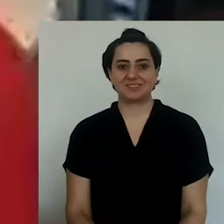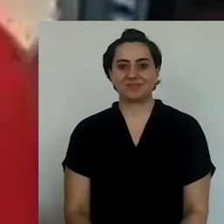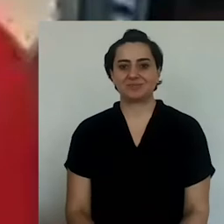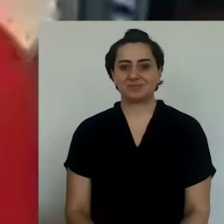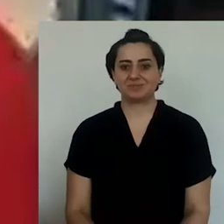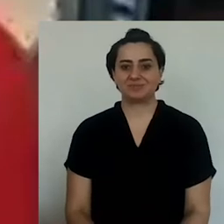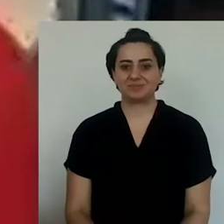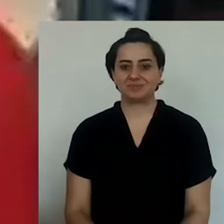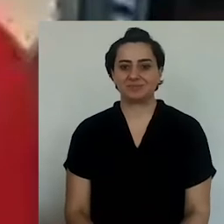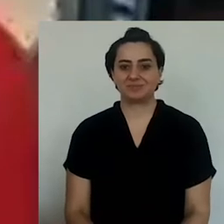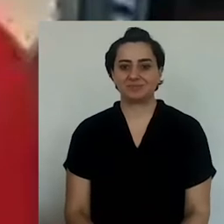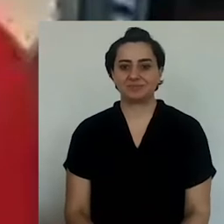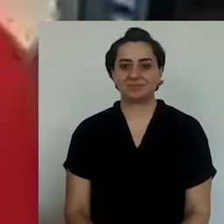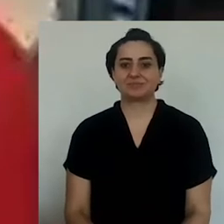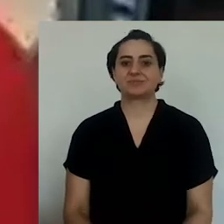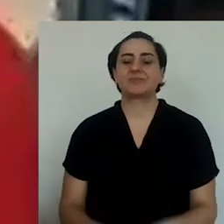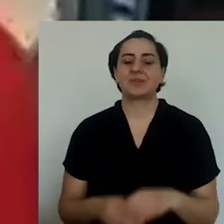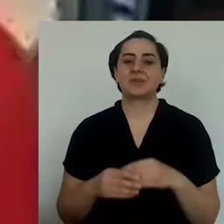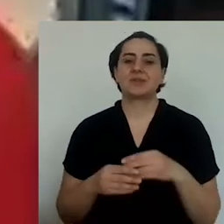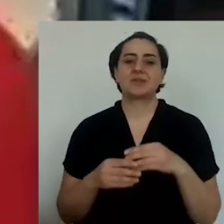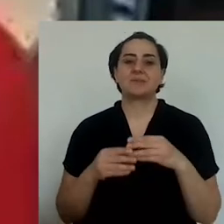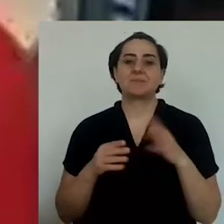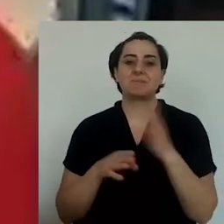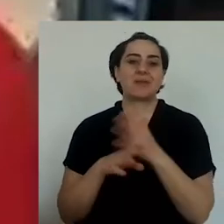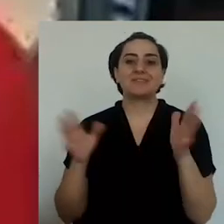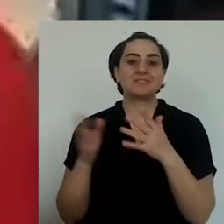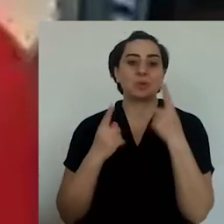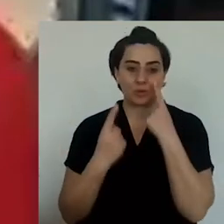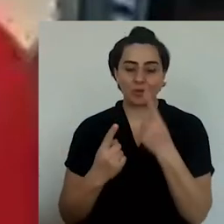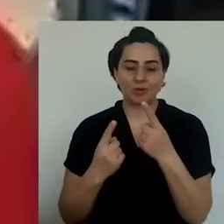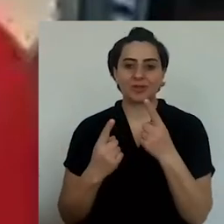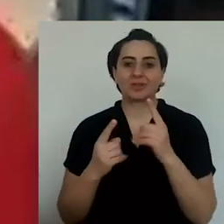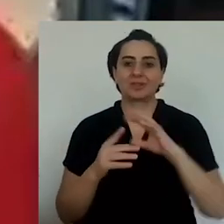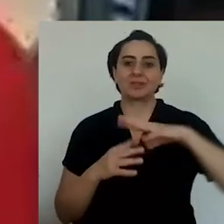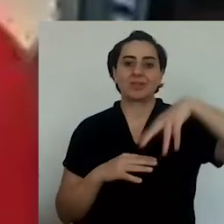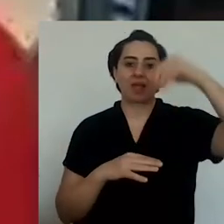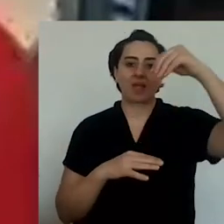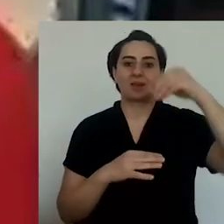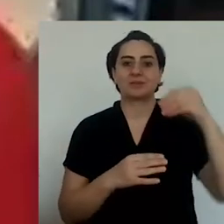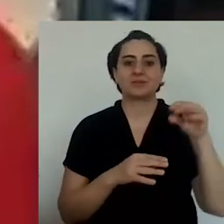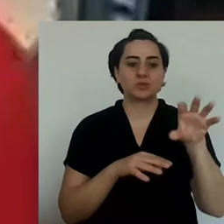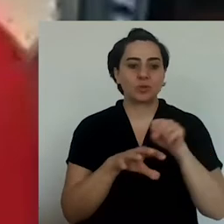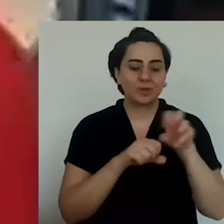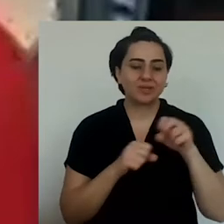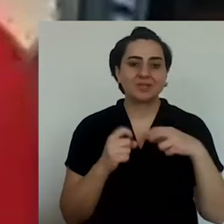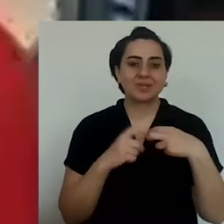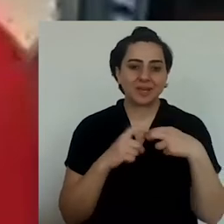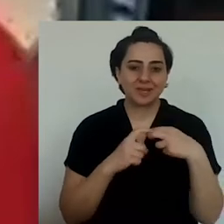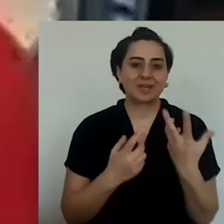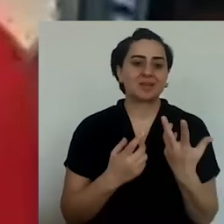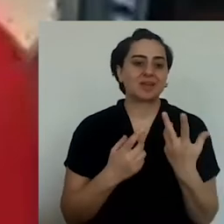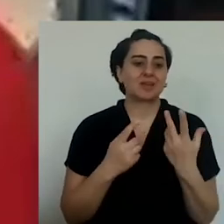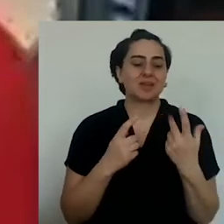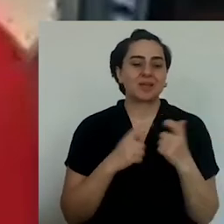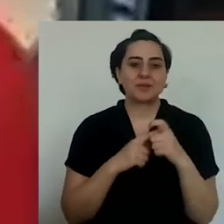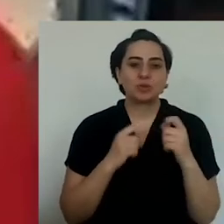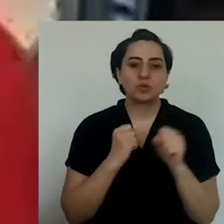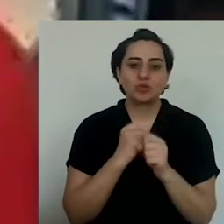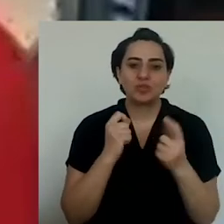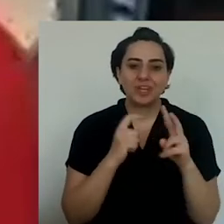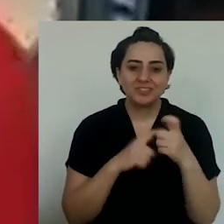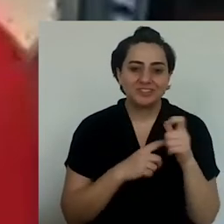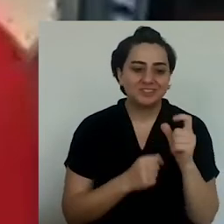flowers in oasis. And when it's season, they